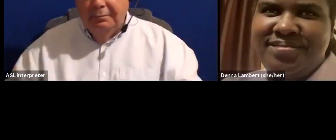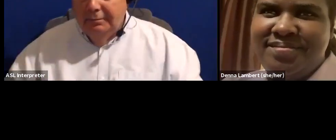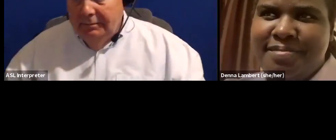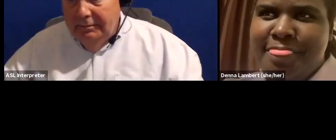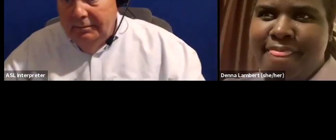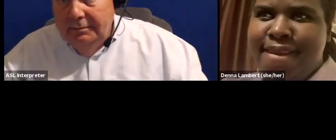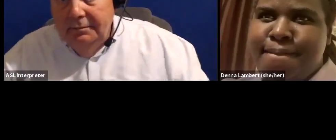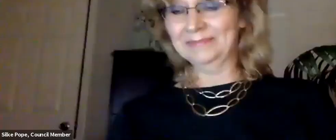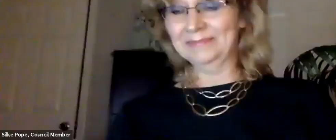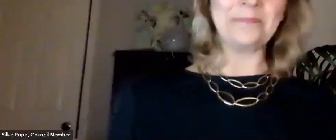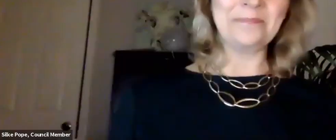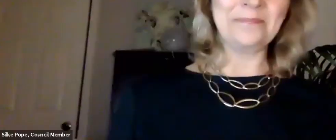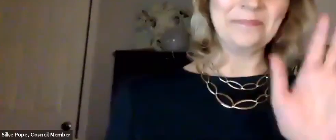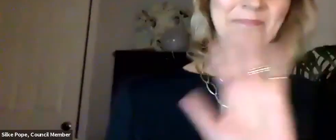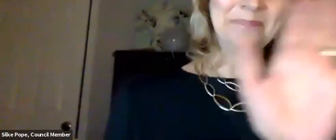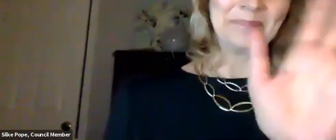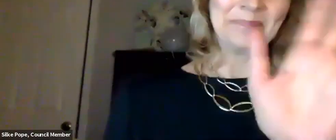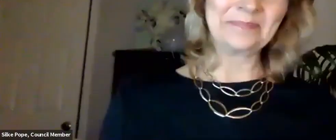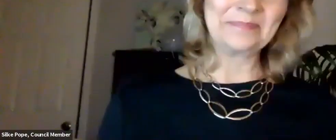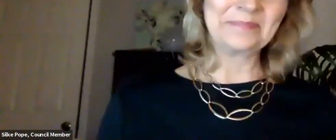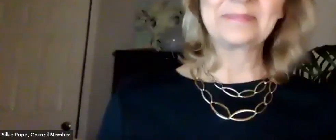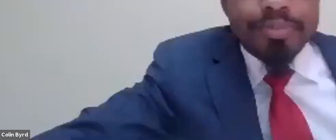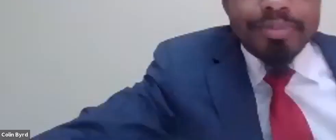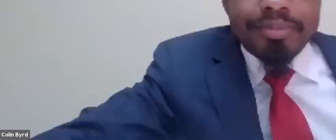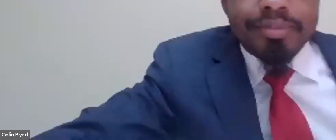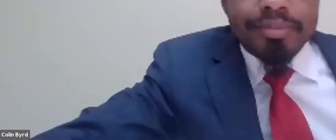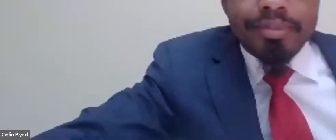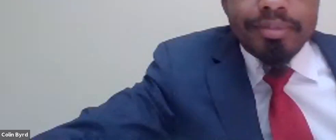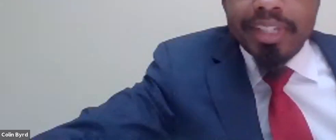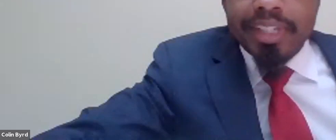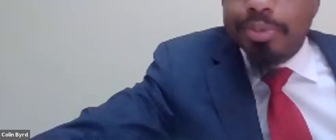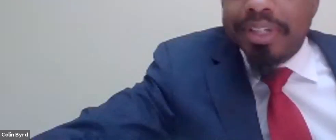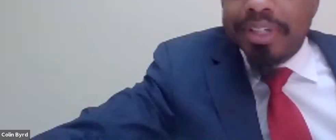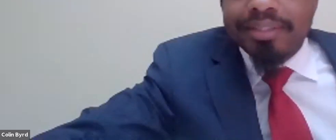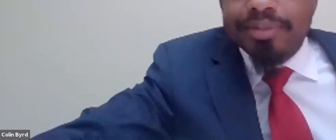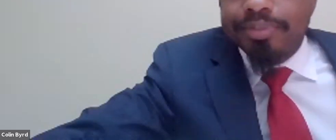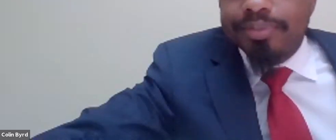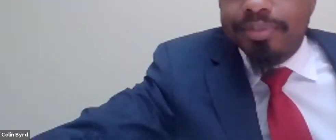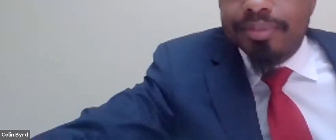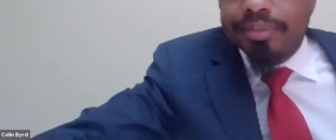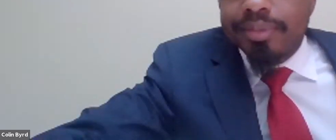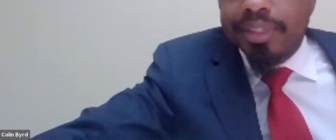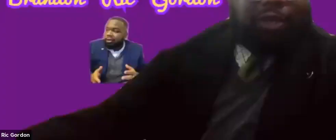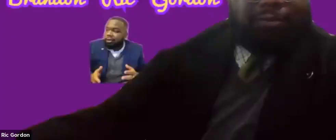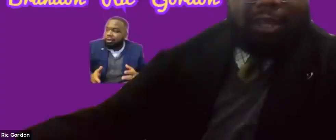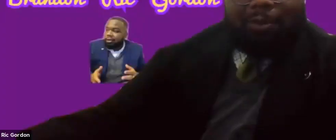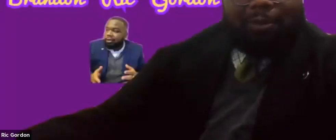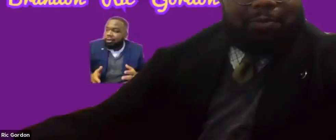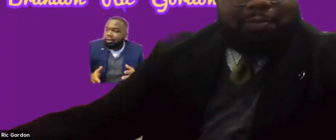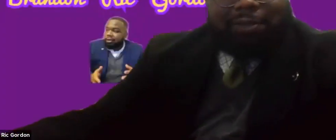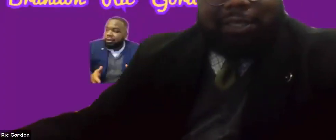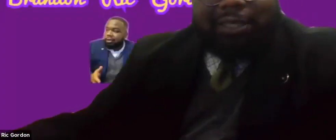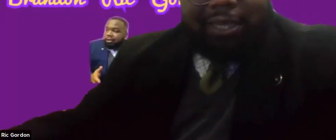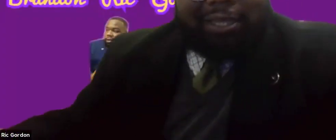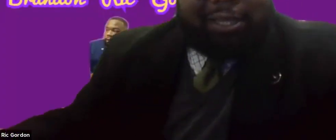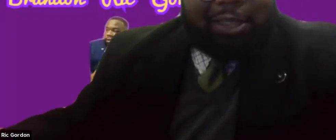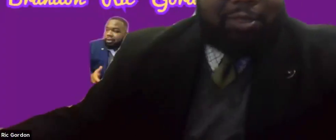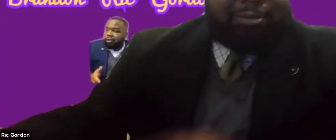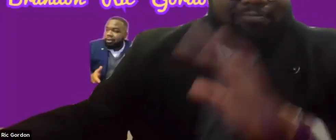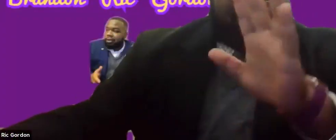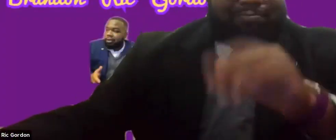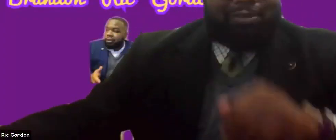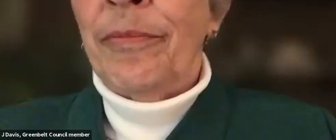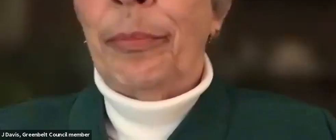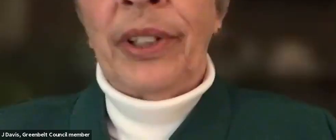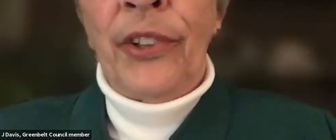Good night, everybody. Thank you. everybody. next week. Good night, everyone. Good night, Thank you. Good night. Bye